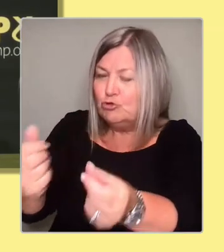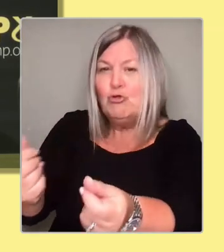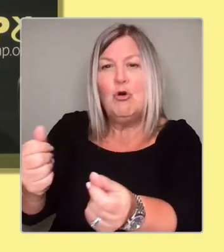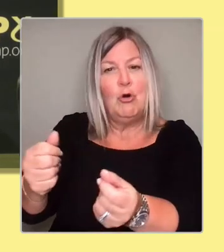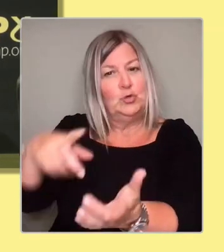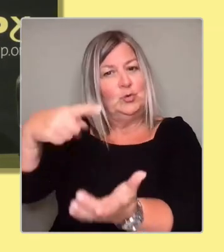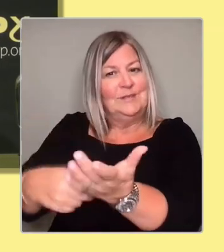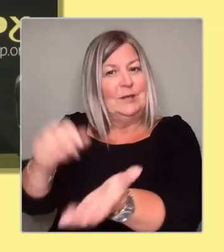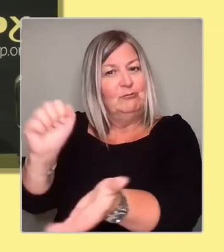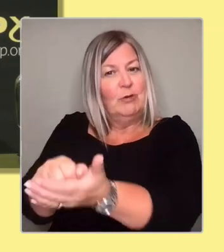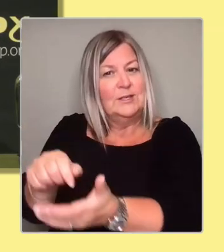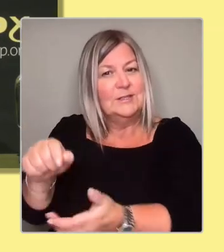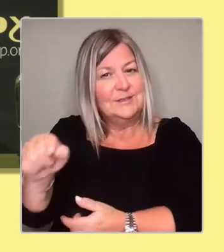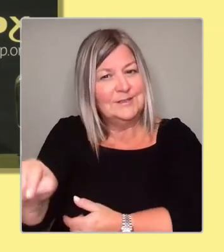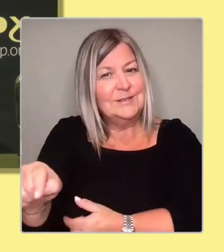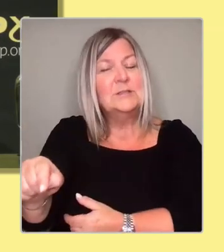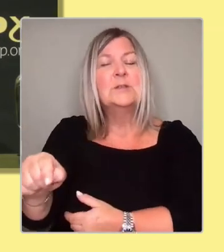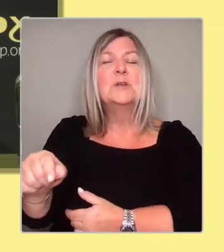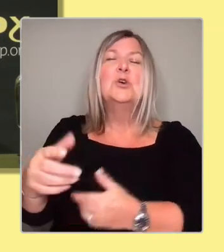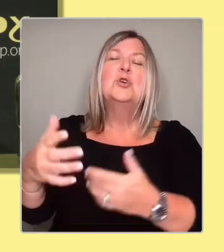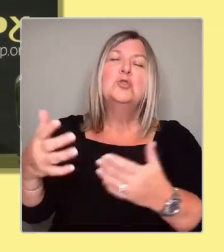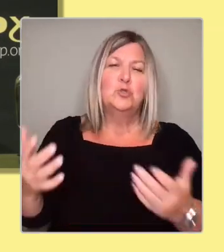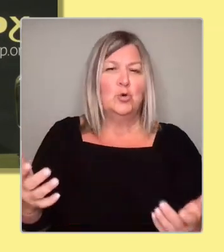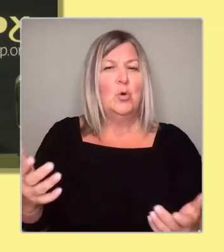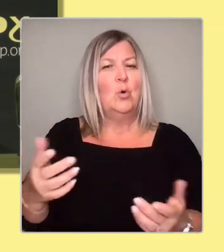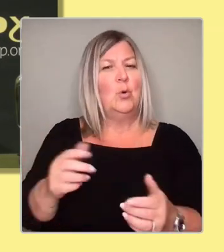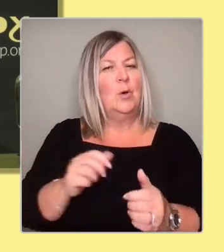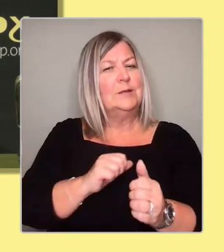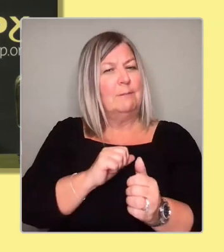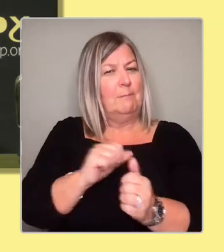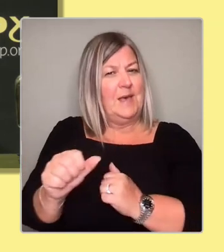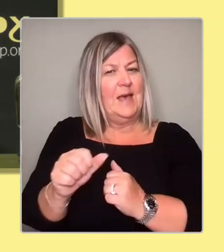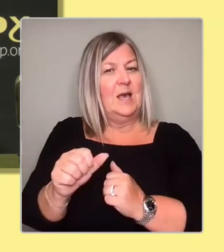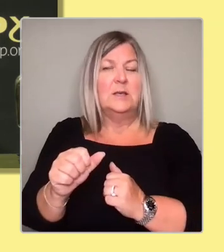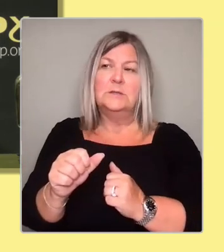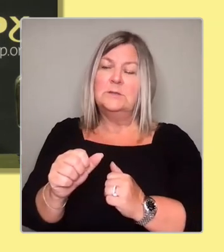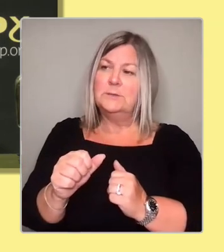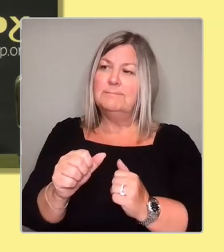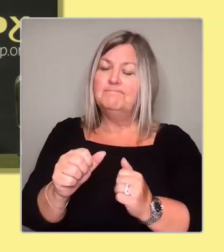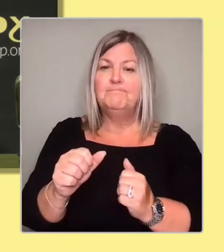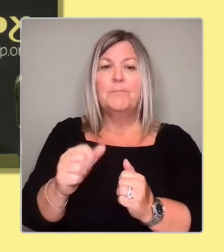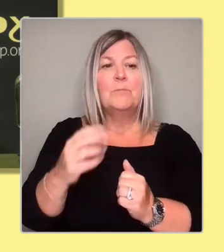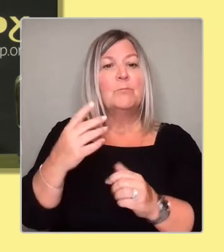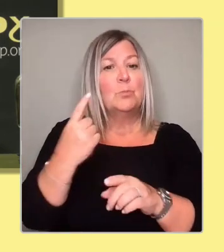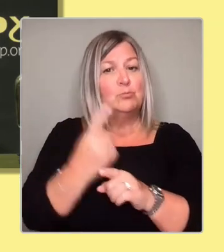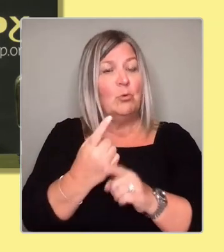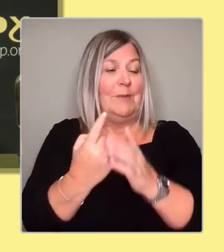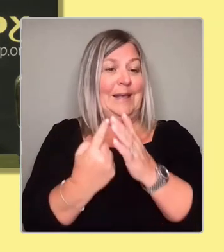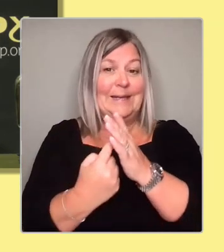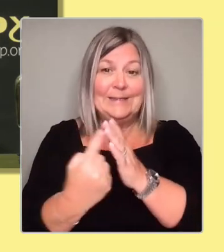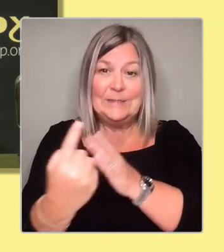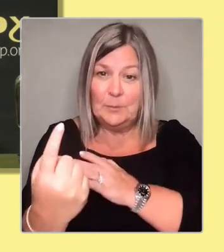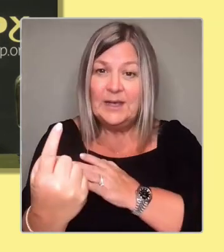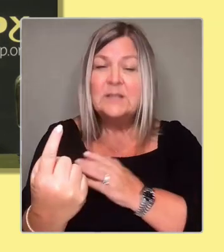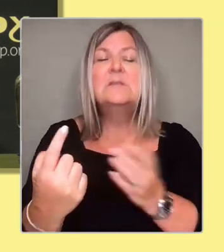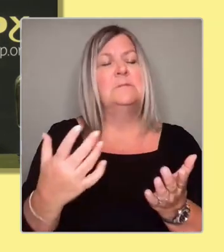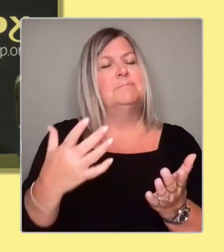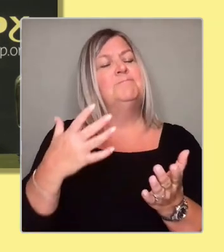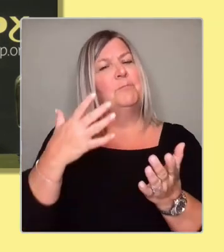use when it comes to independence. And I think we need to completely reset the relationship with local government,